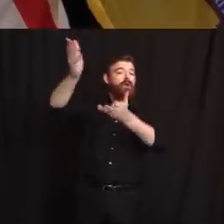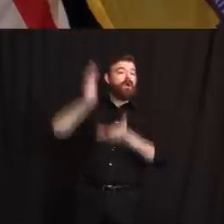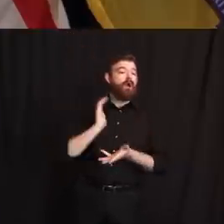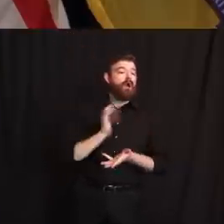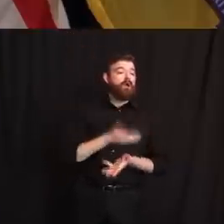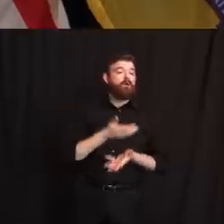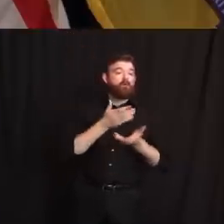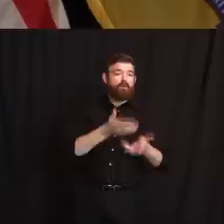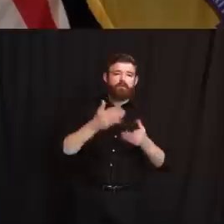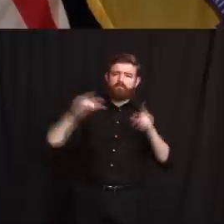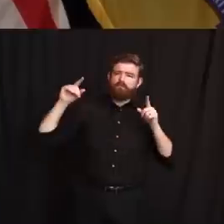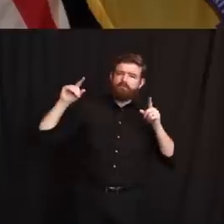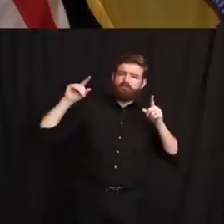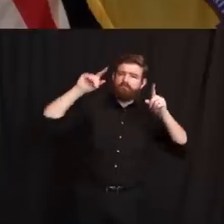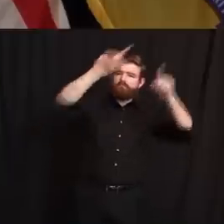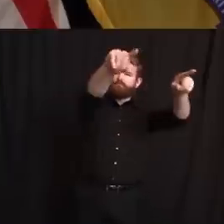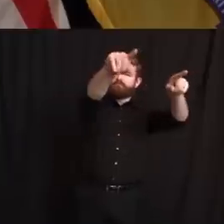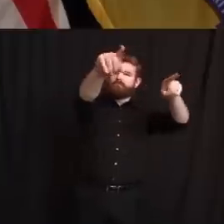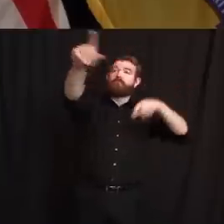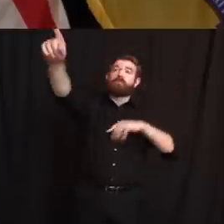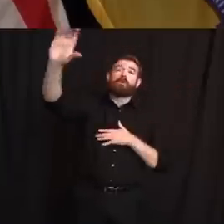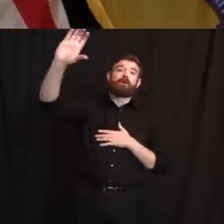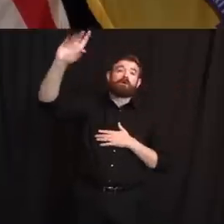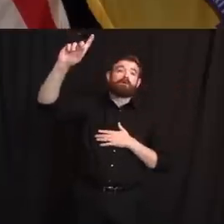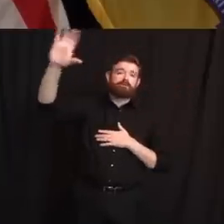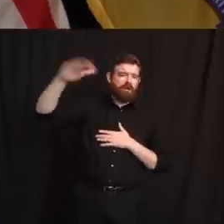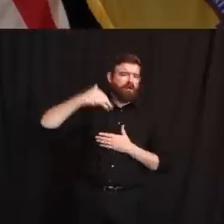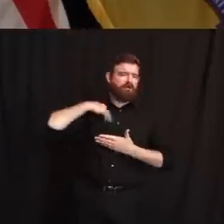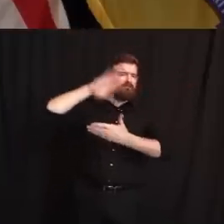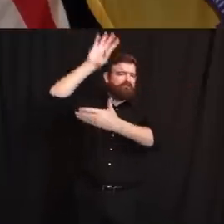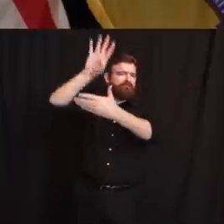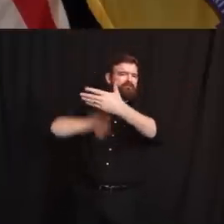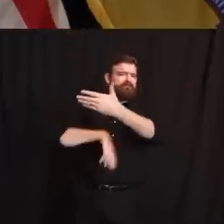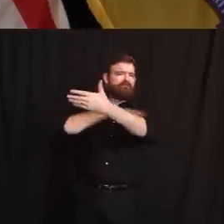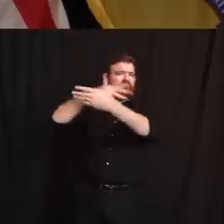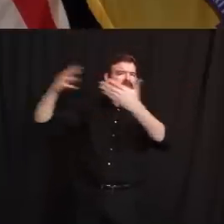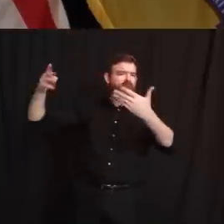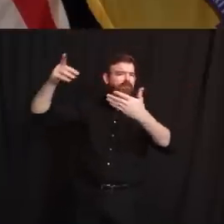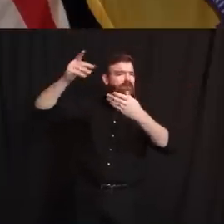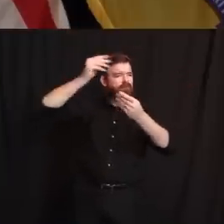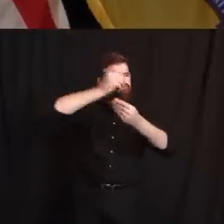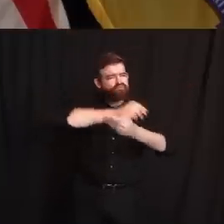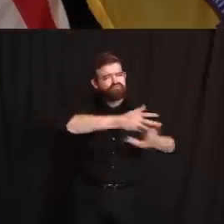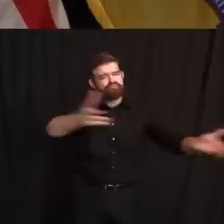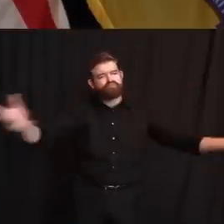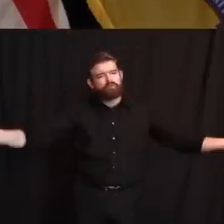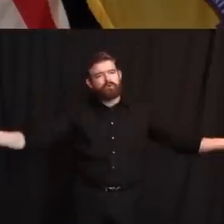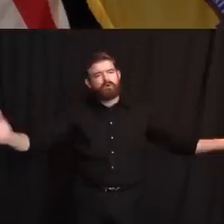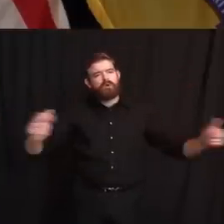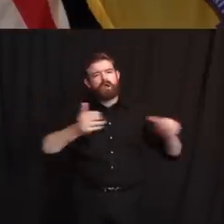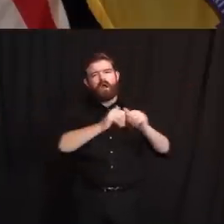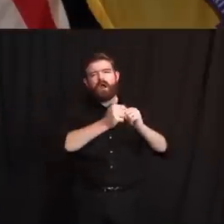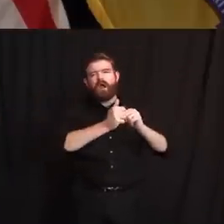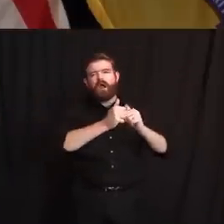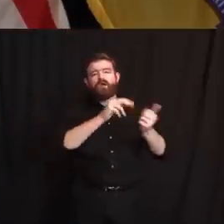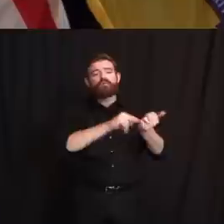with the LTCs, with the long-term care facilities, how they should cohort staff